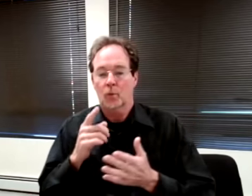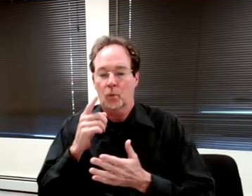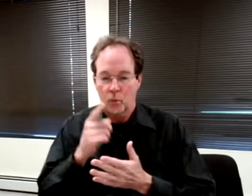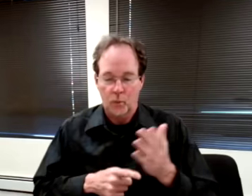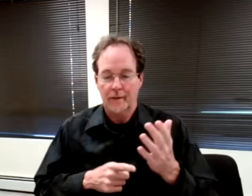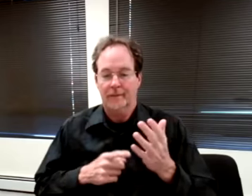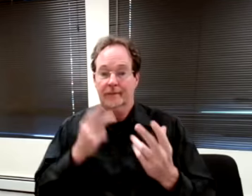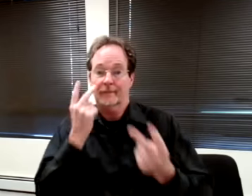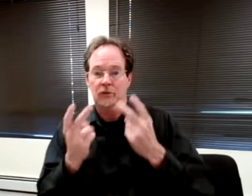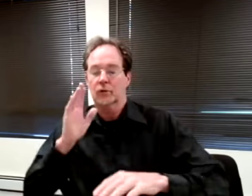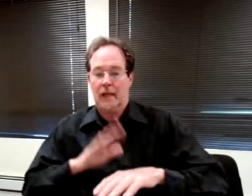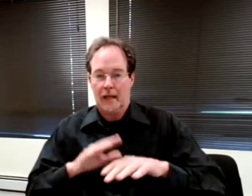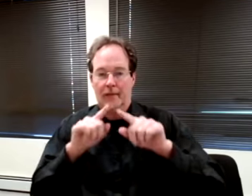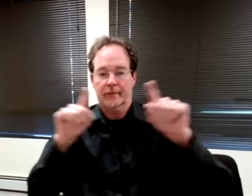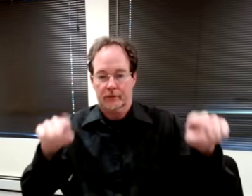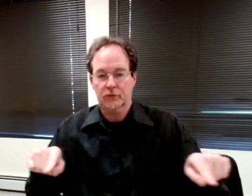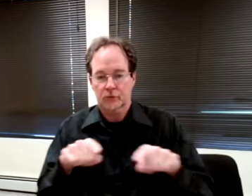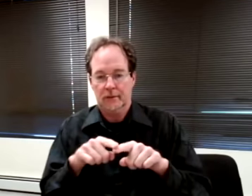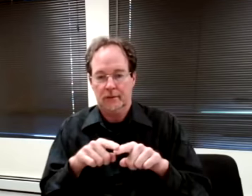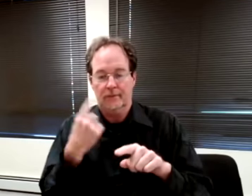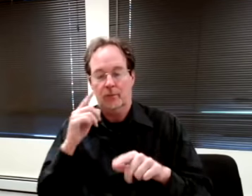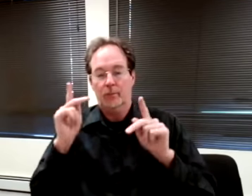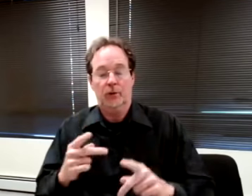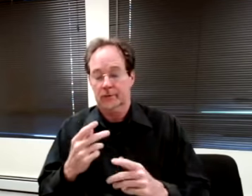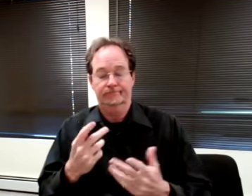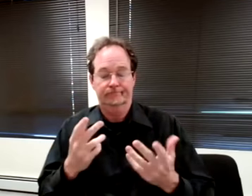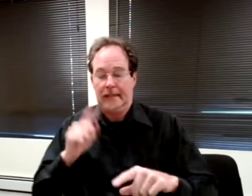are on the screen for someone who can't see it.